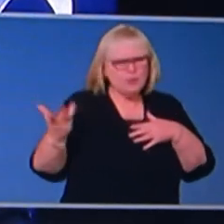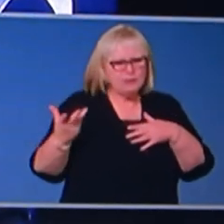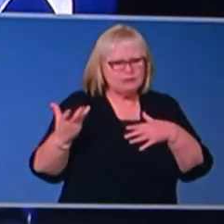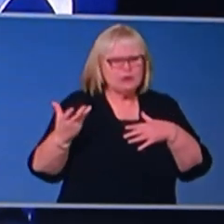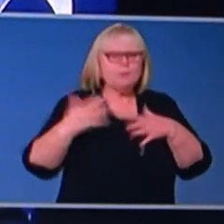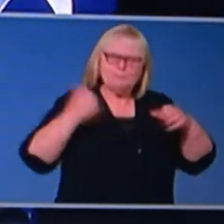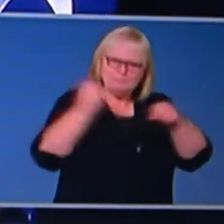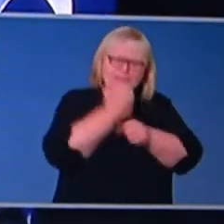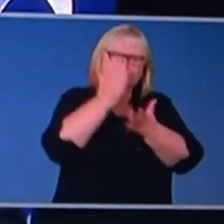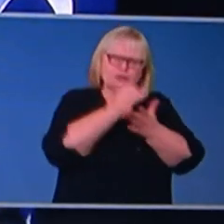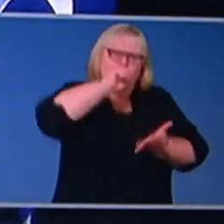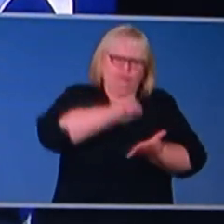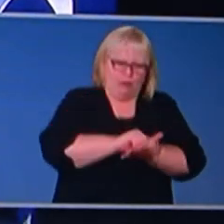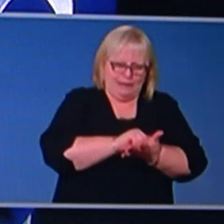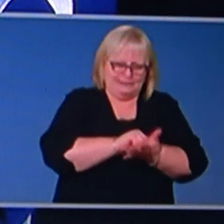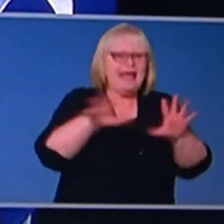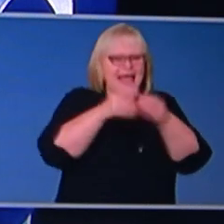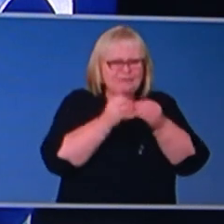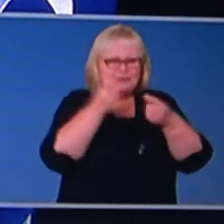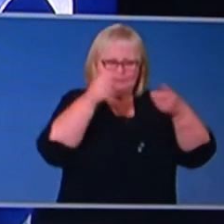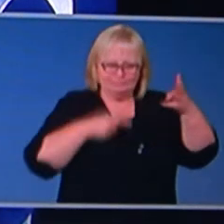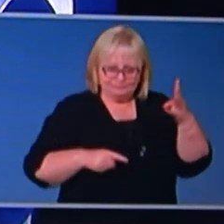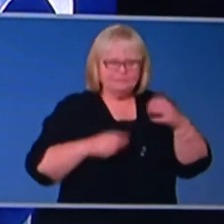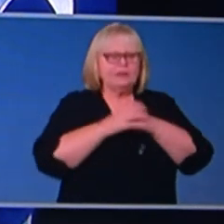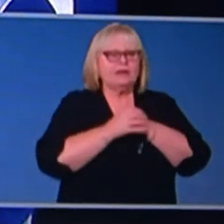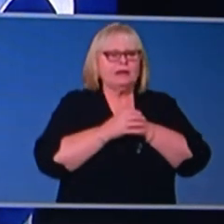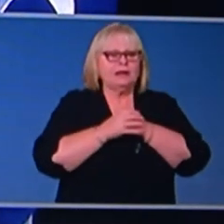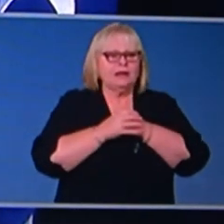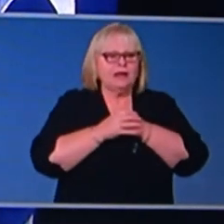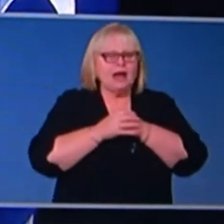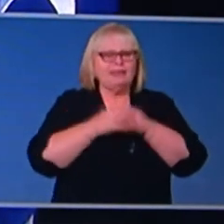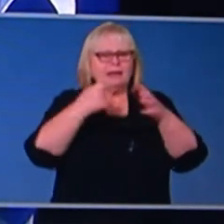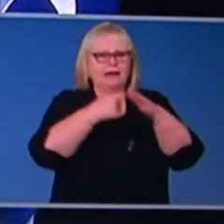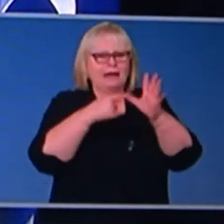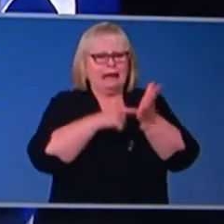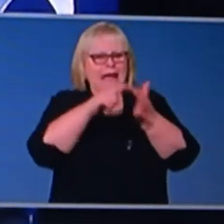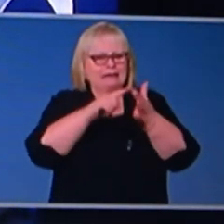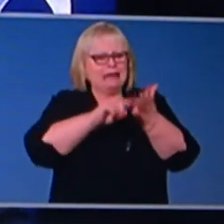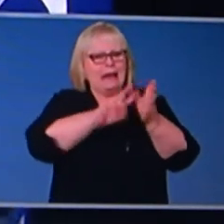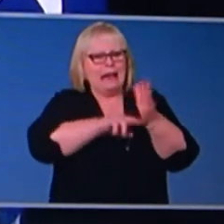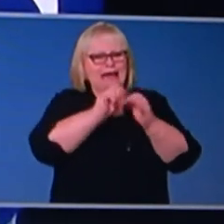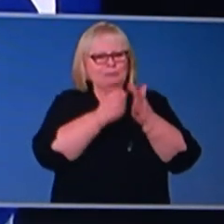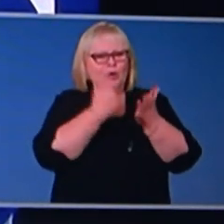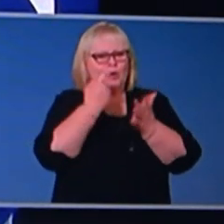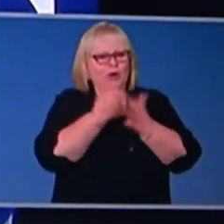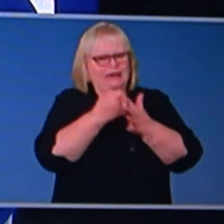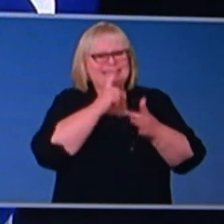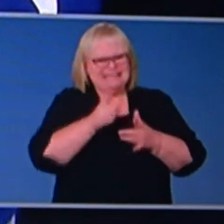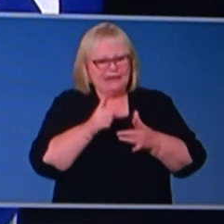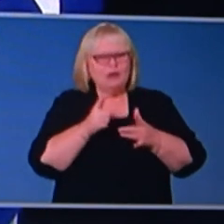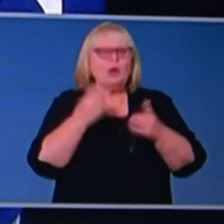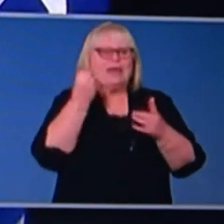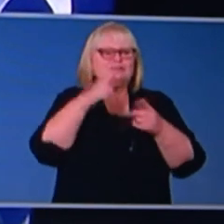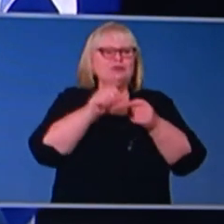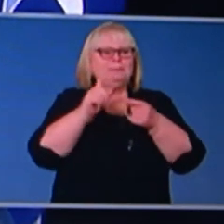important that we get these protections in place. Kate Langbrook, I thought, put it pretty well last night when she said, we've got to be like the emblems on our